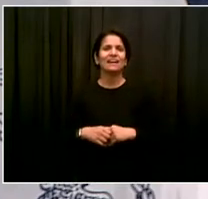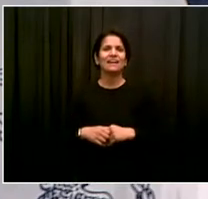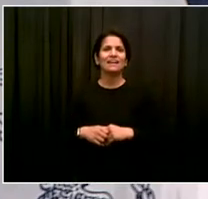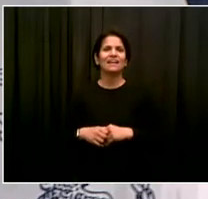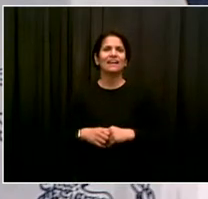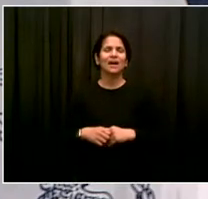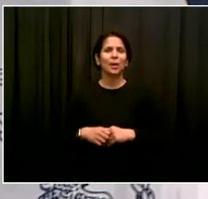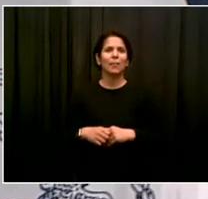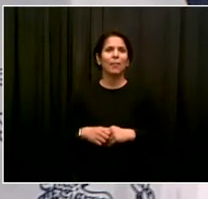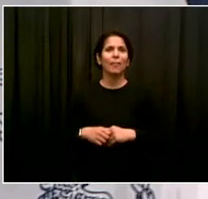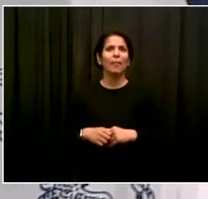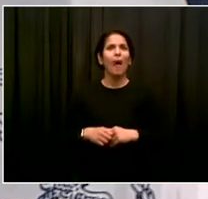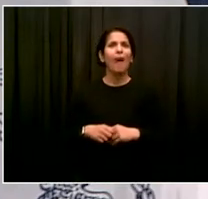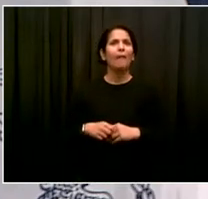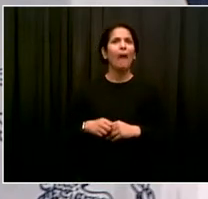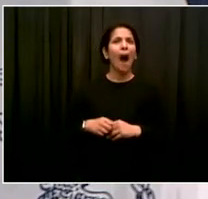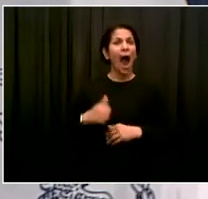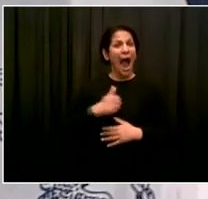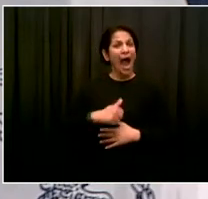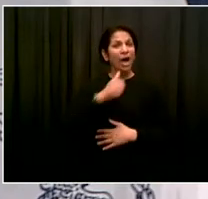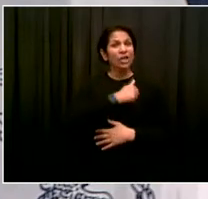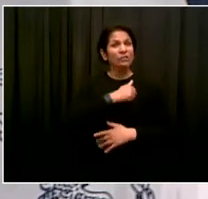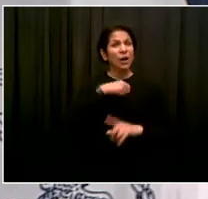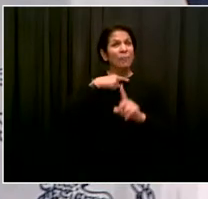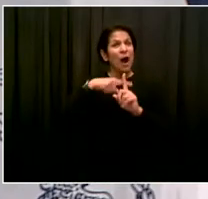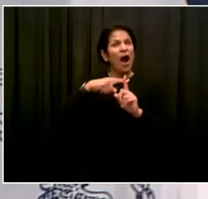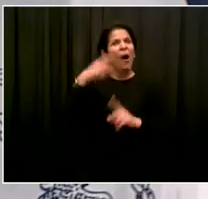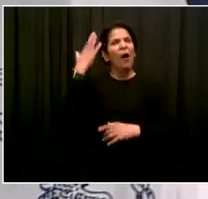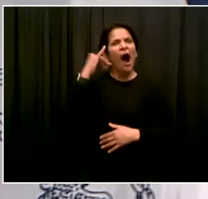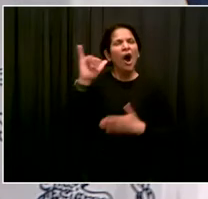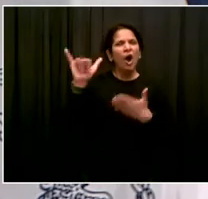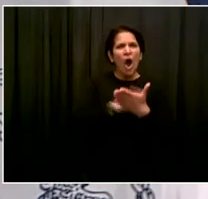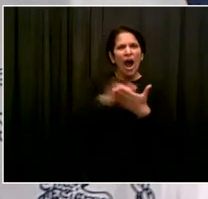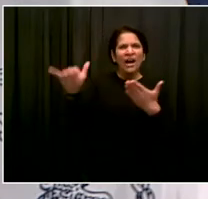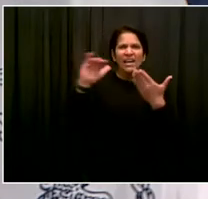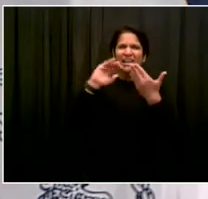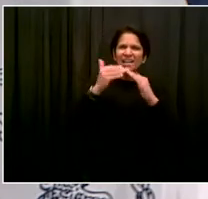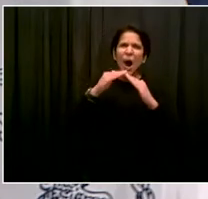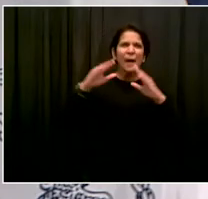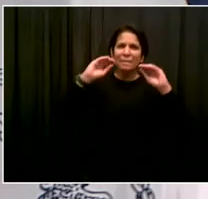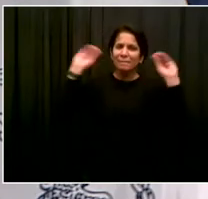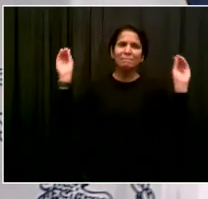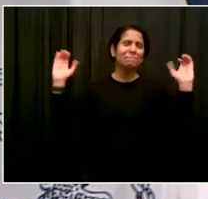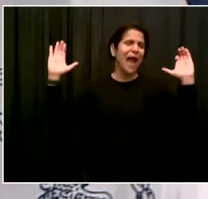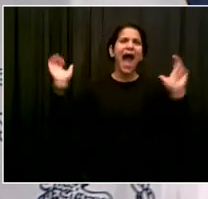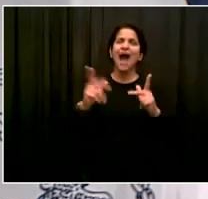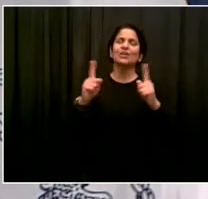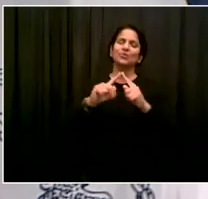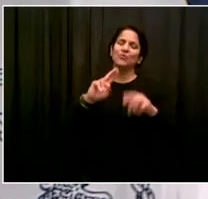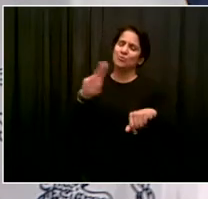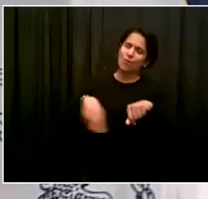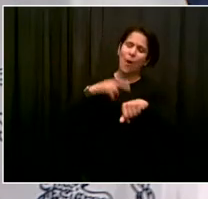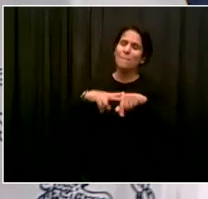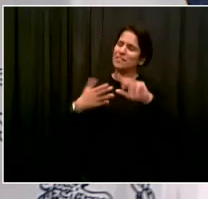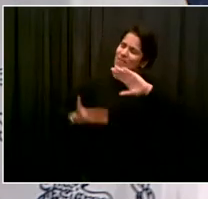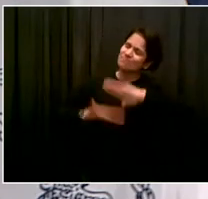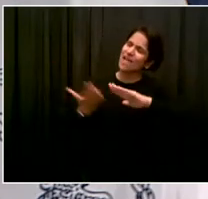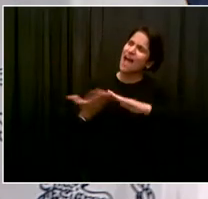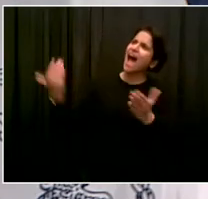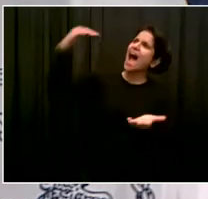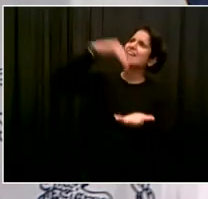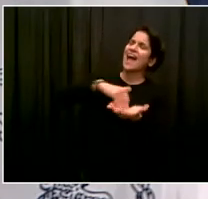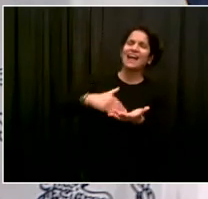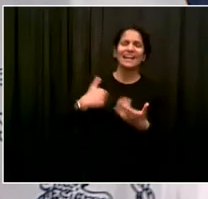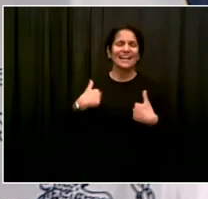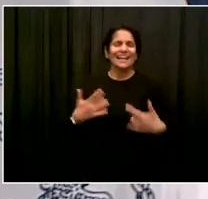to me is the city's coming back. And we went through something incredibly tough and painful. And I'm, I